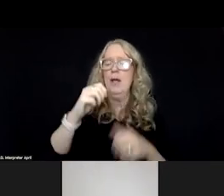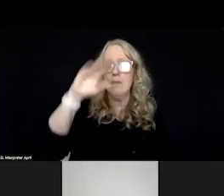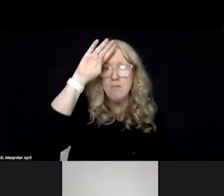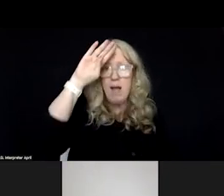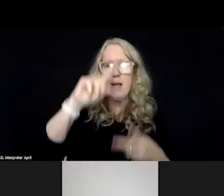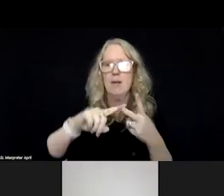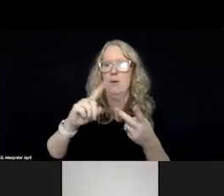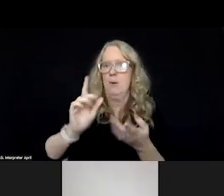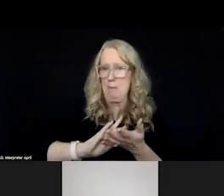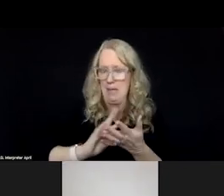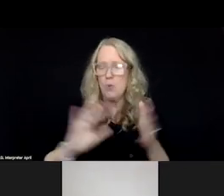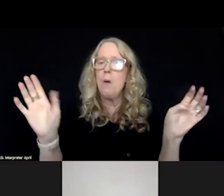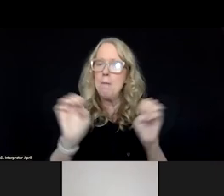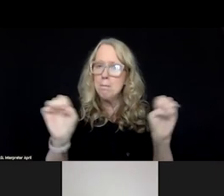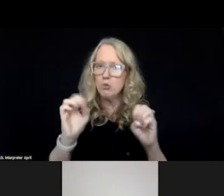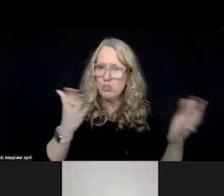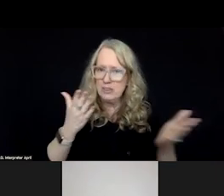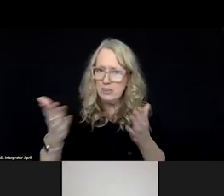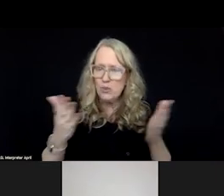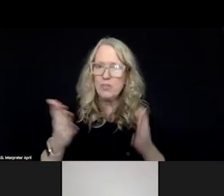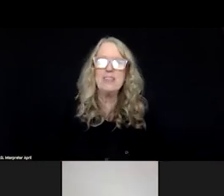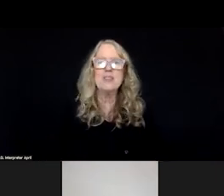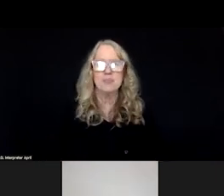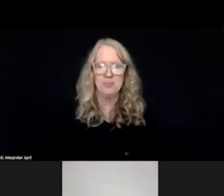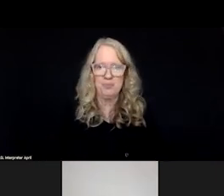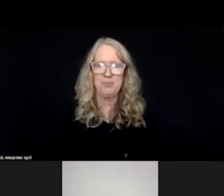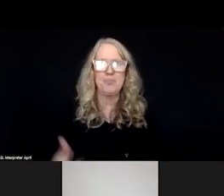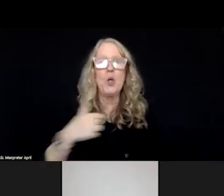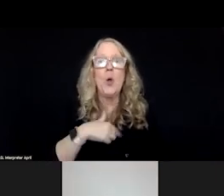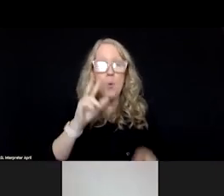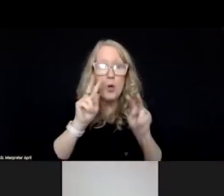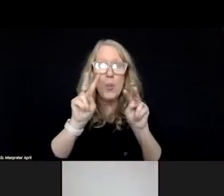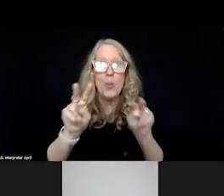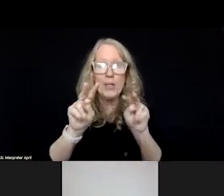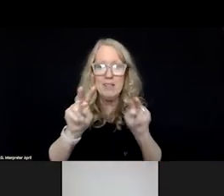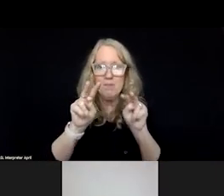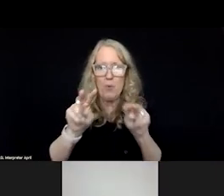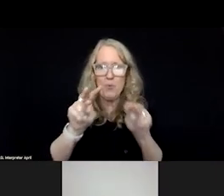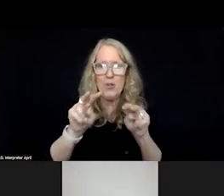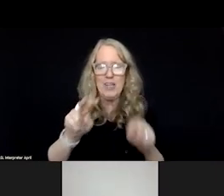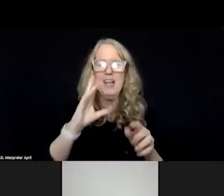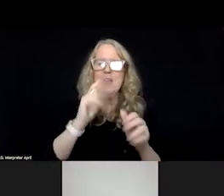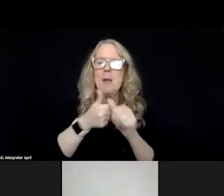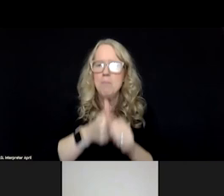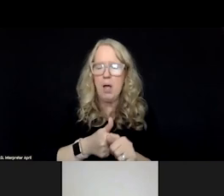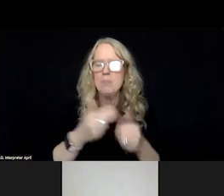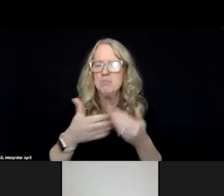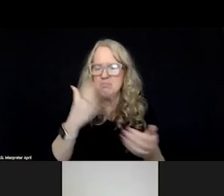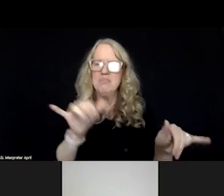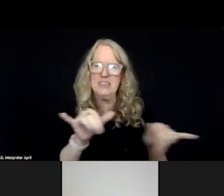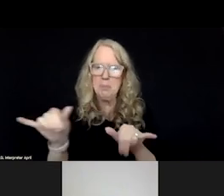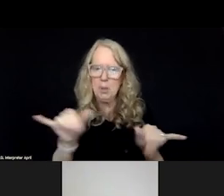medical services. And we are looking forward to that. It's modeled after one that we similarly did